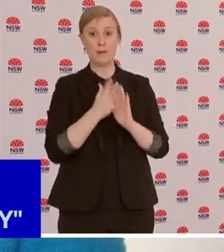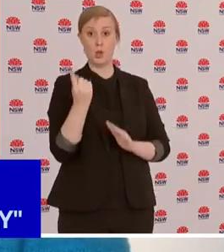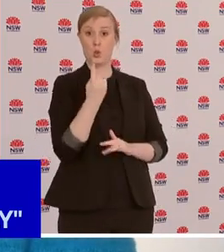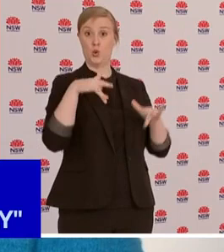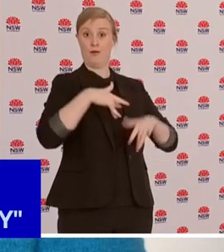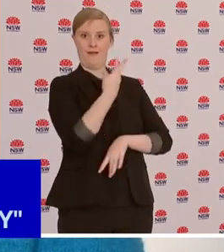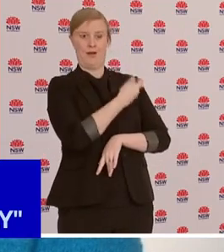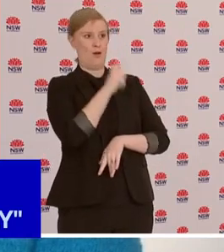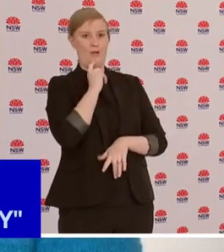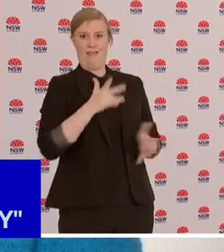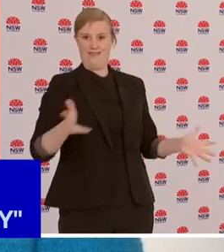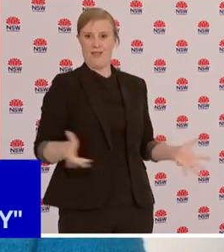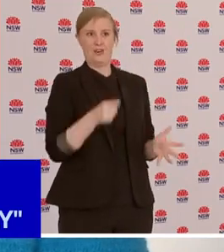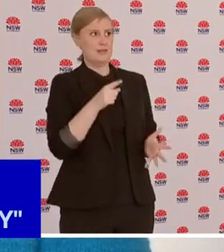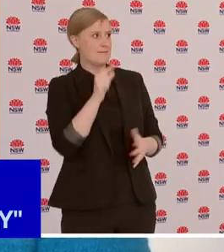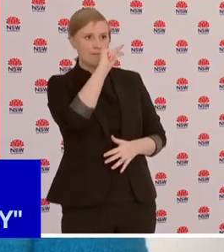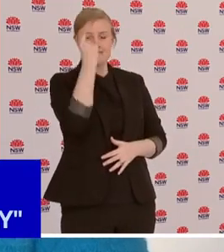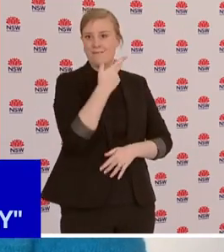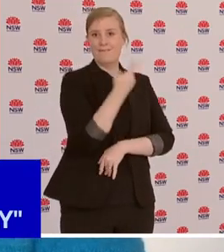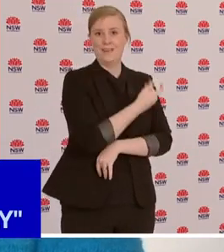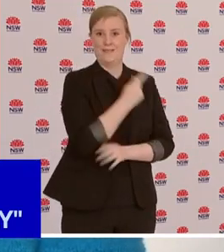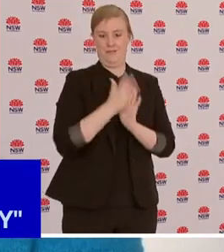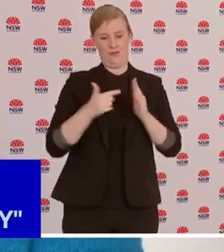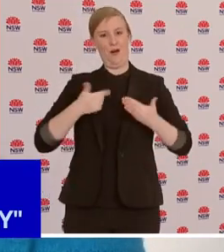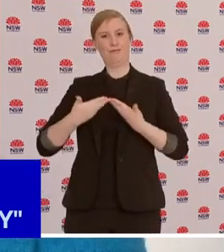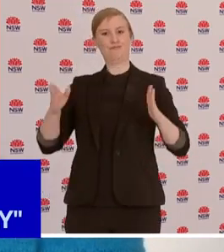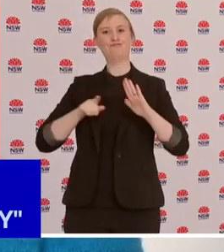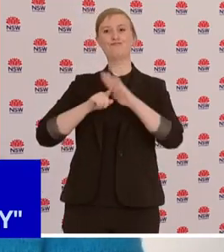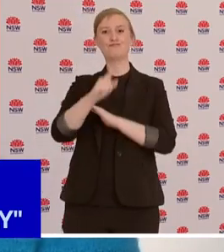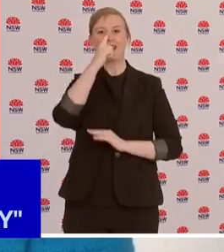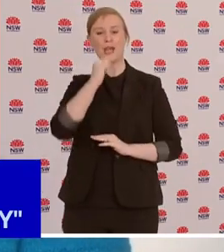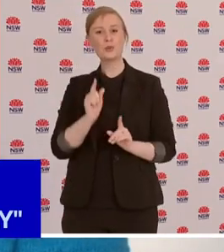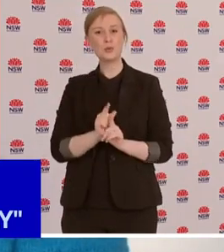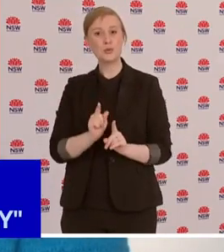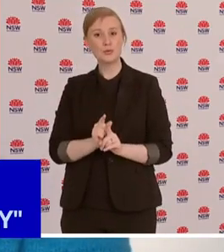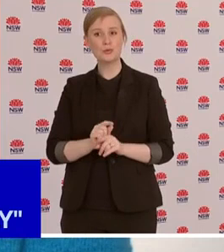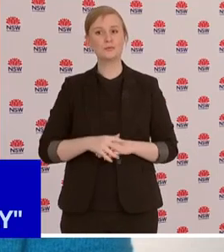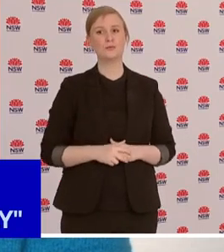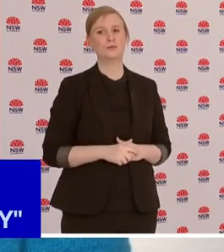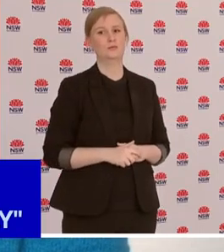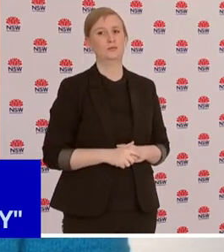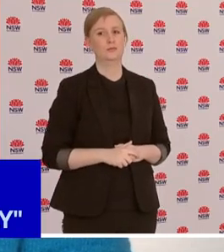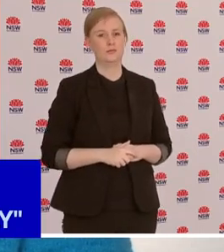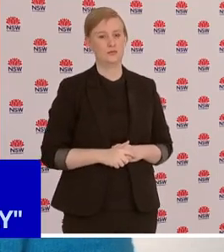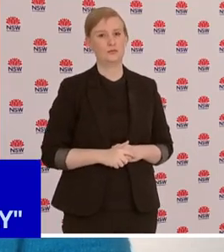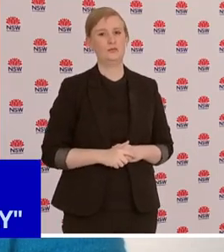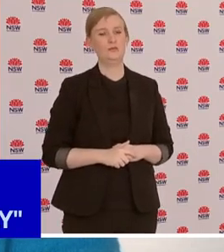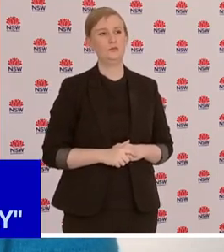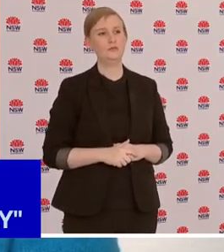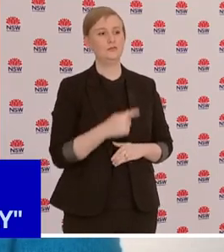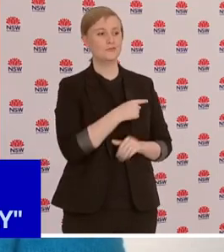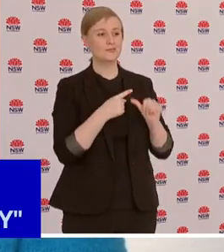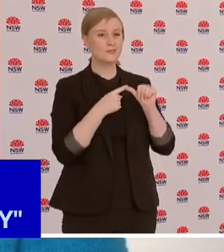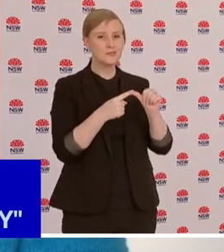say that in relation to providing additional easing of restrictions or freedoms for vaccinated people we can only